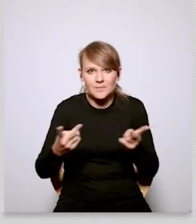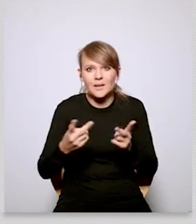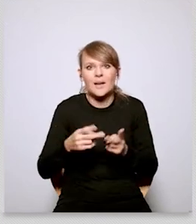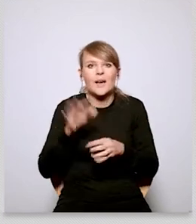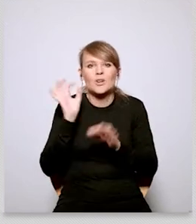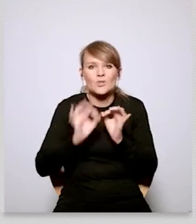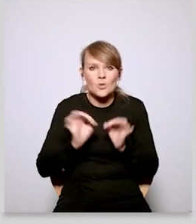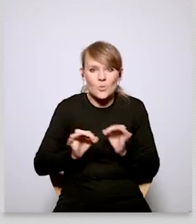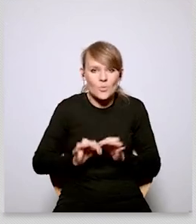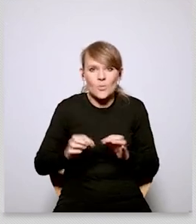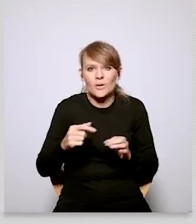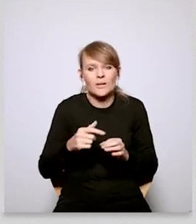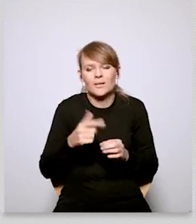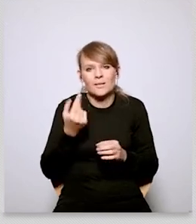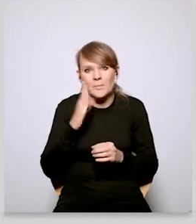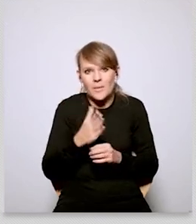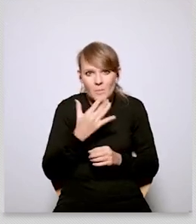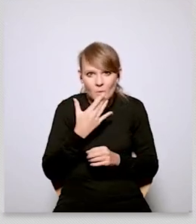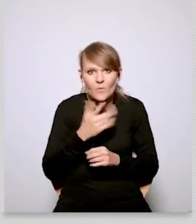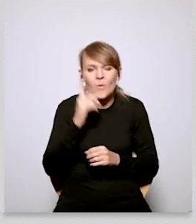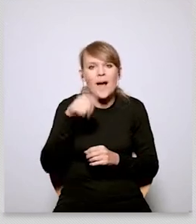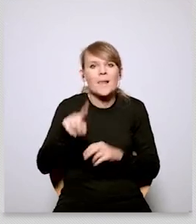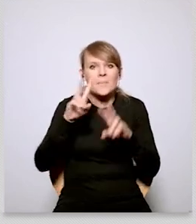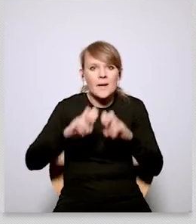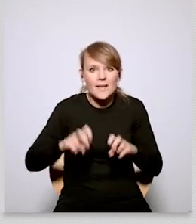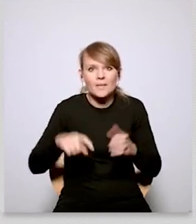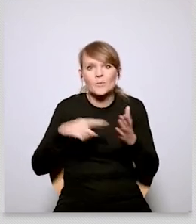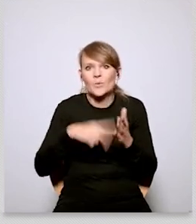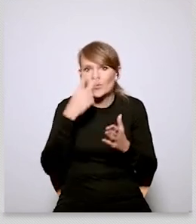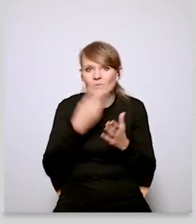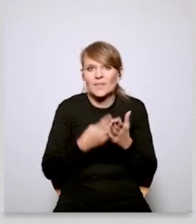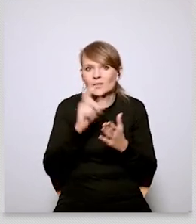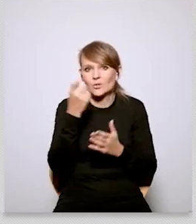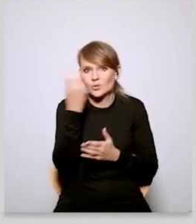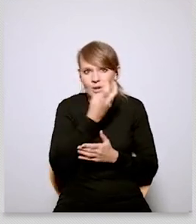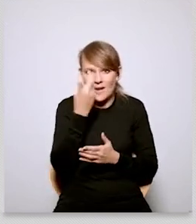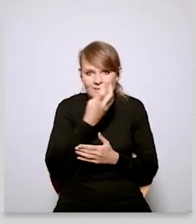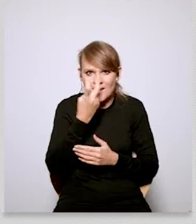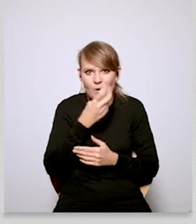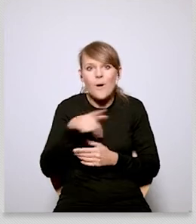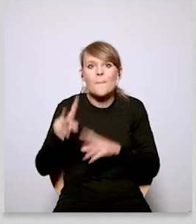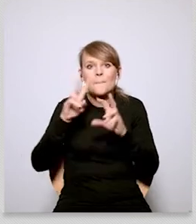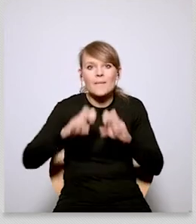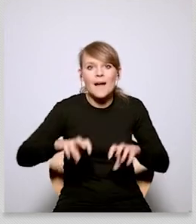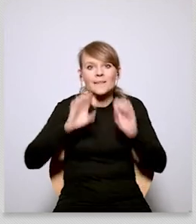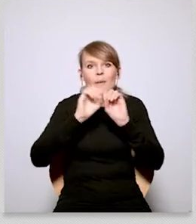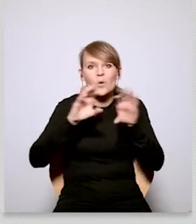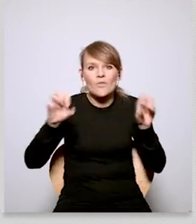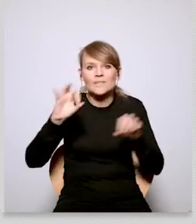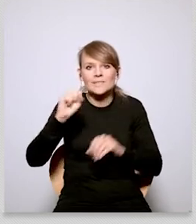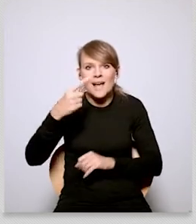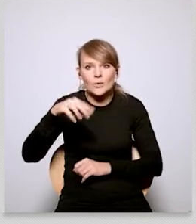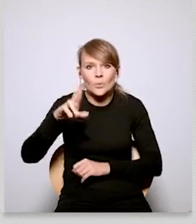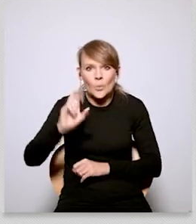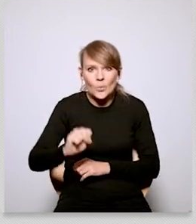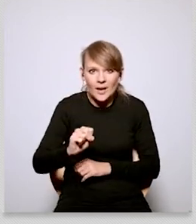so there's been a very specific research project targeting women living in the countryside i'm not going to go